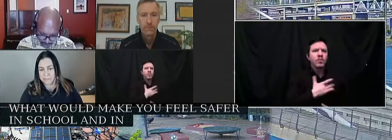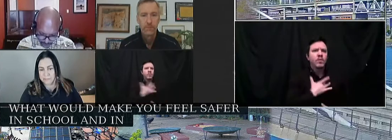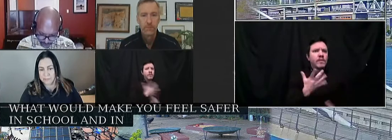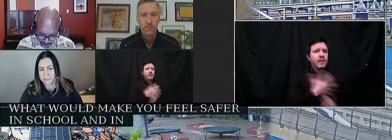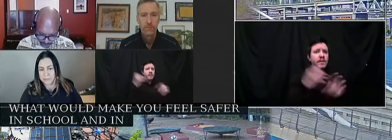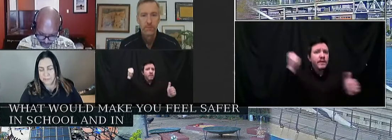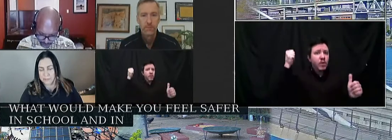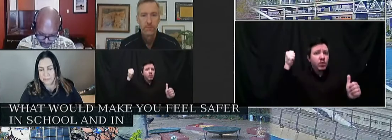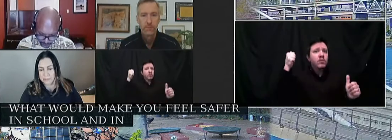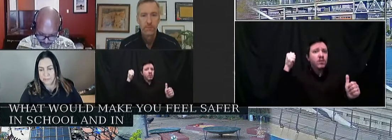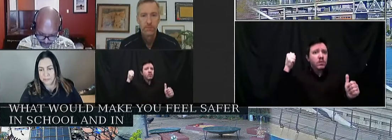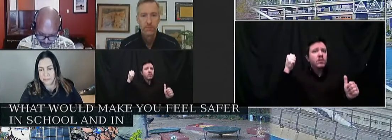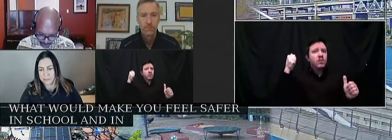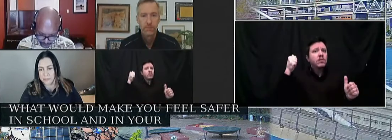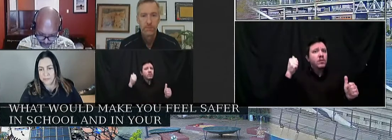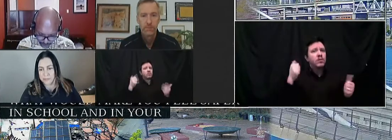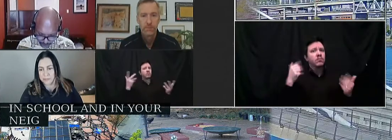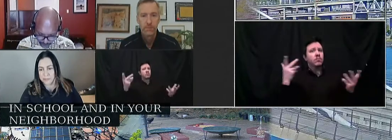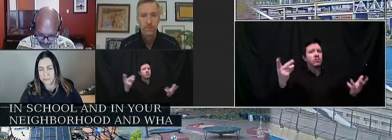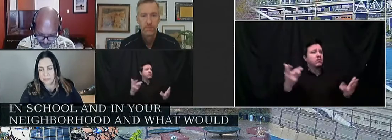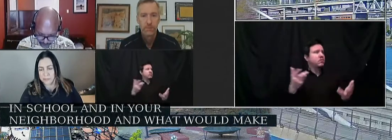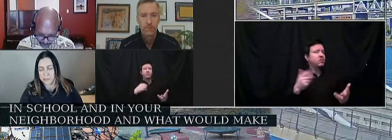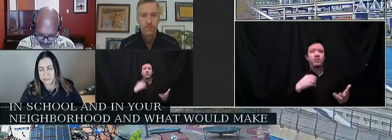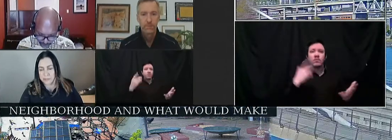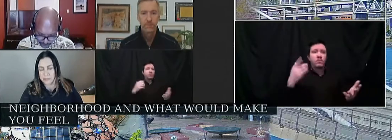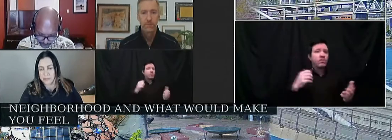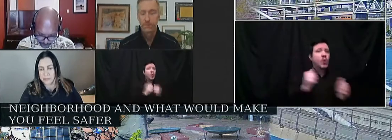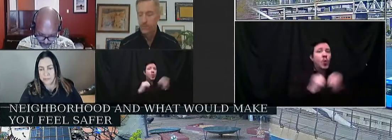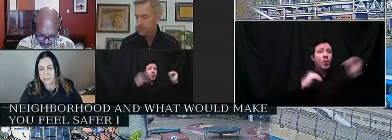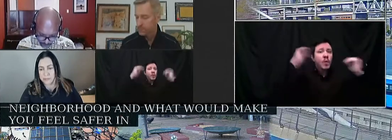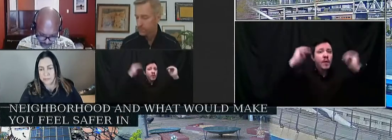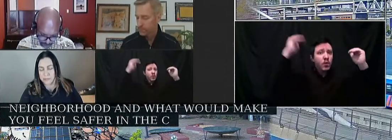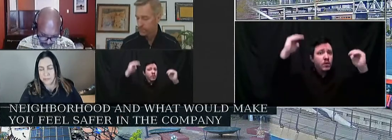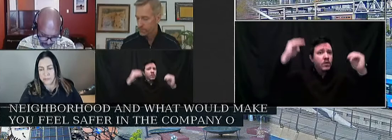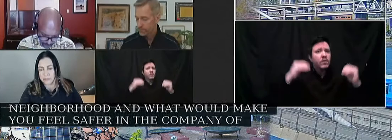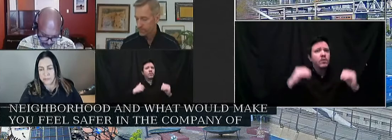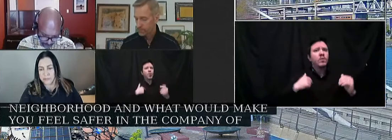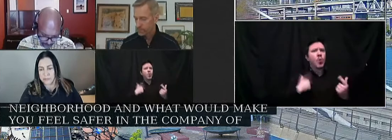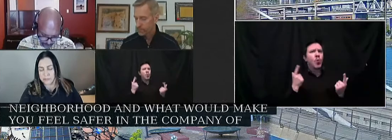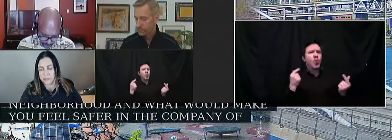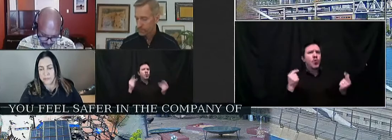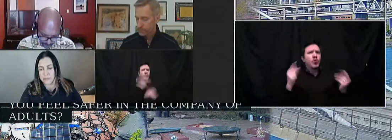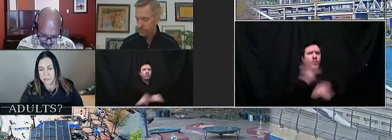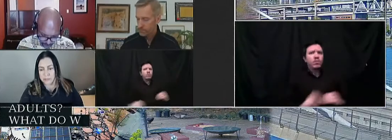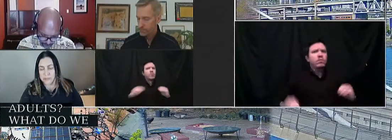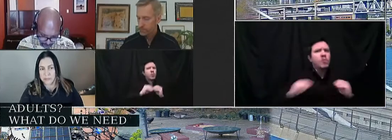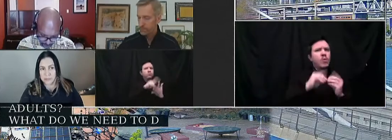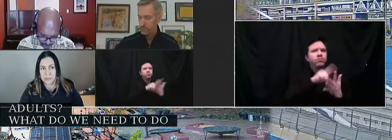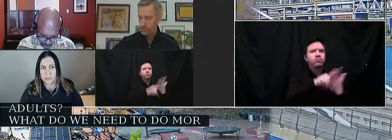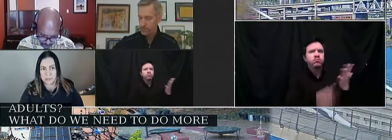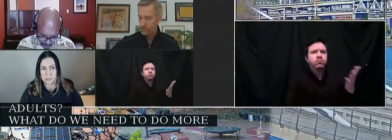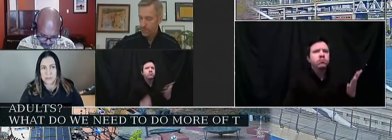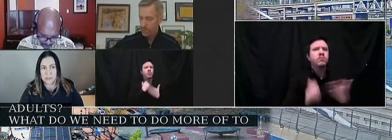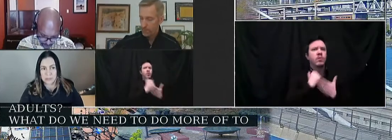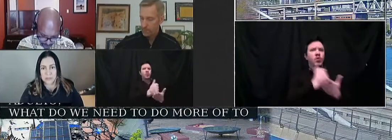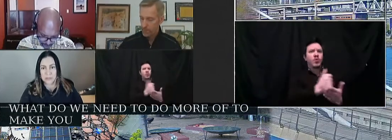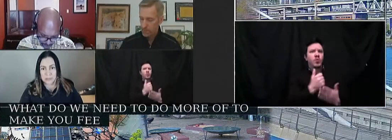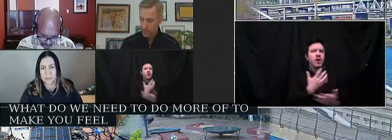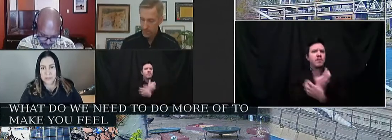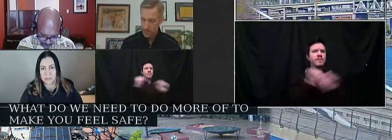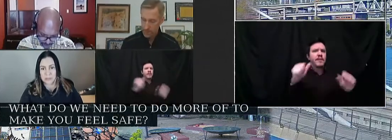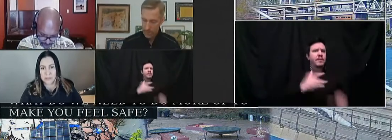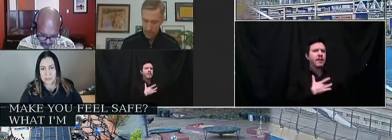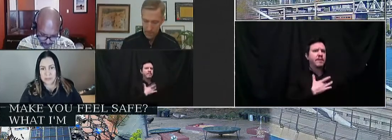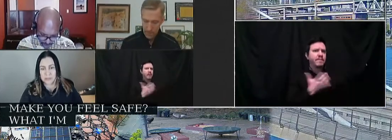safer in the company of adults? What do we need to do more of to make you feel safe? What I'm saying